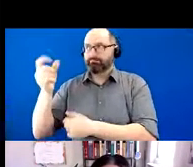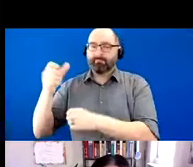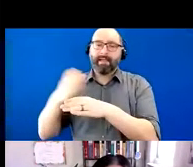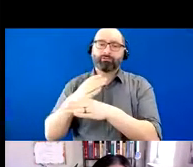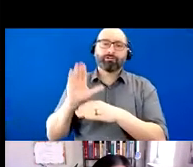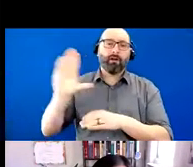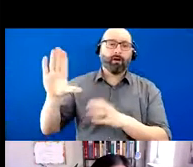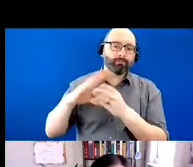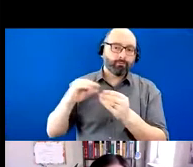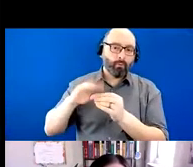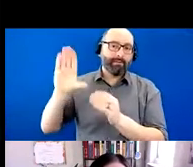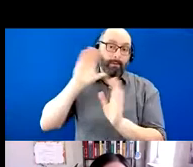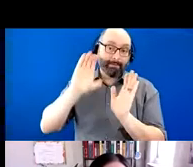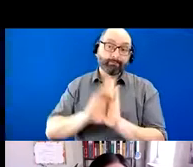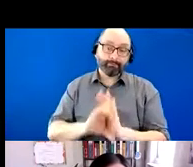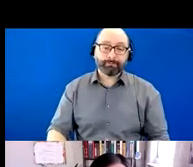their pictures.